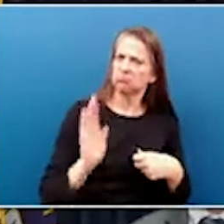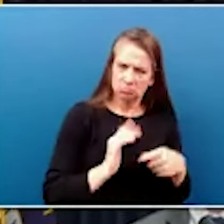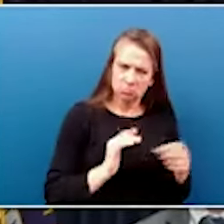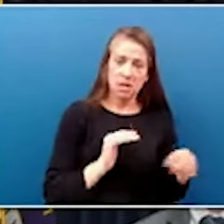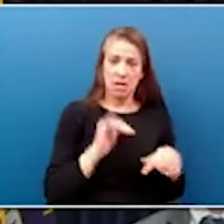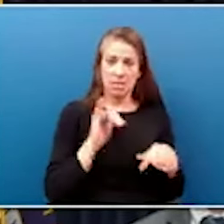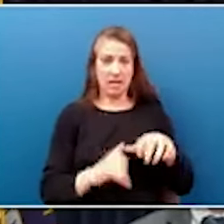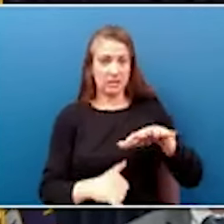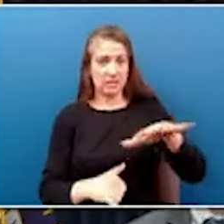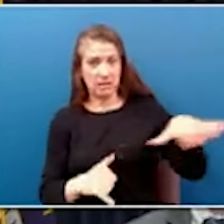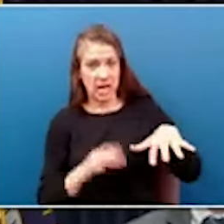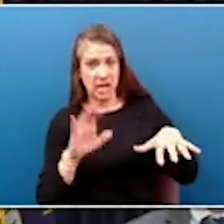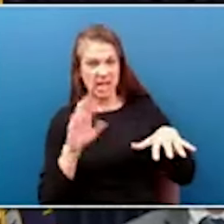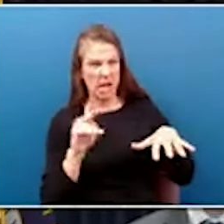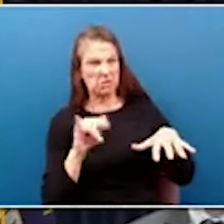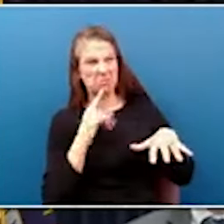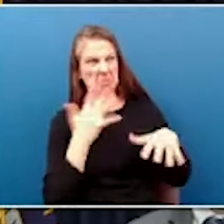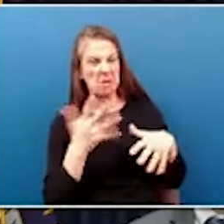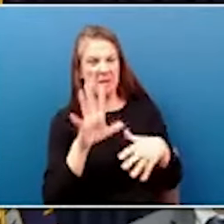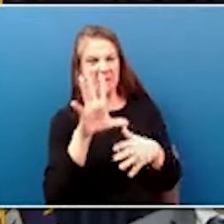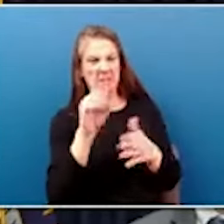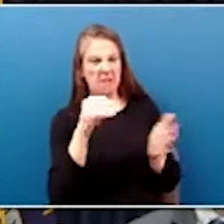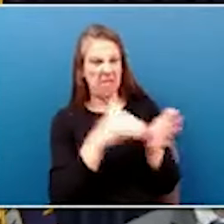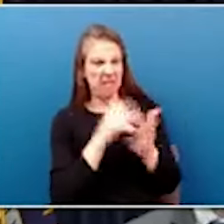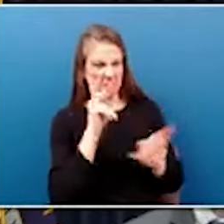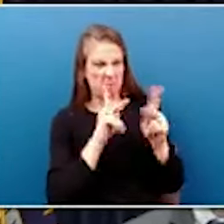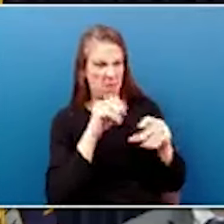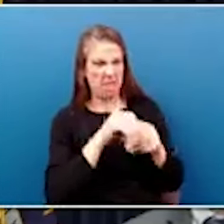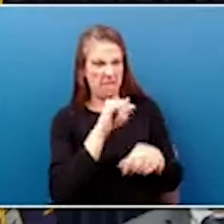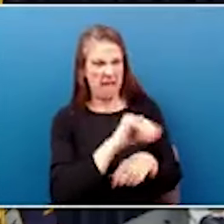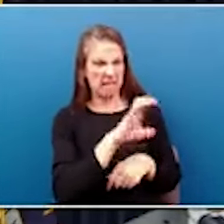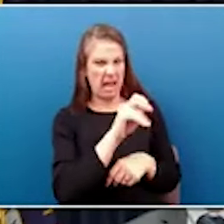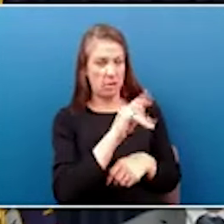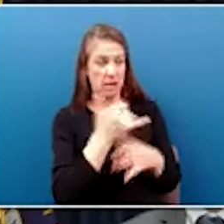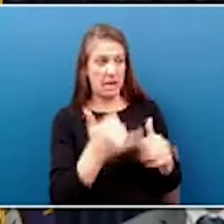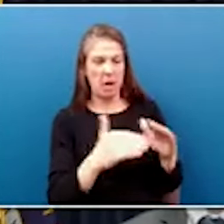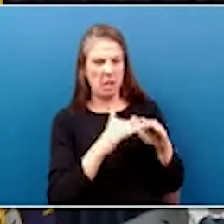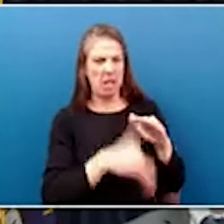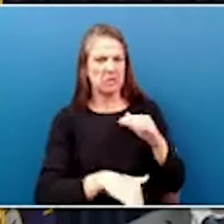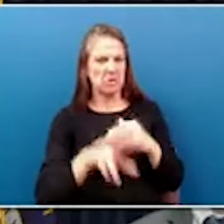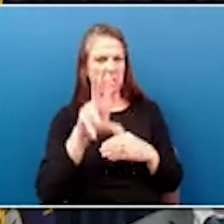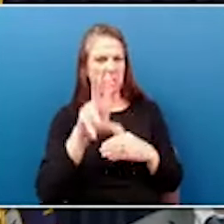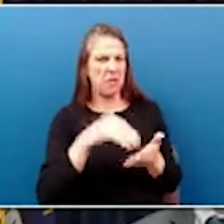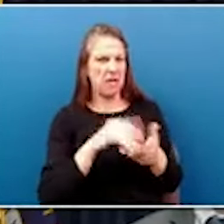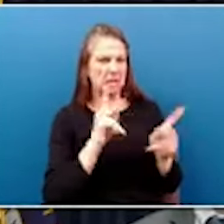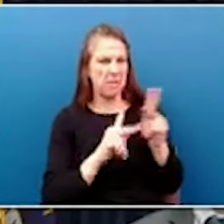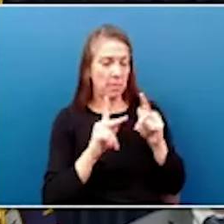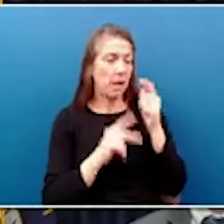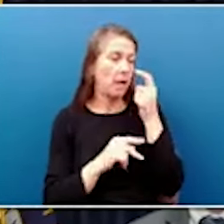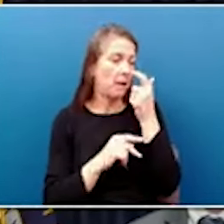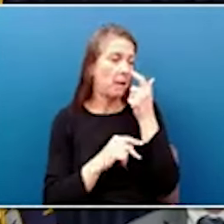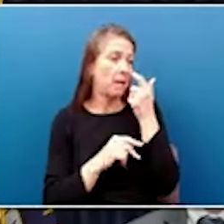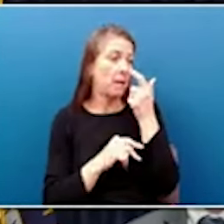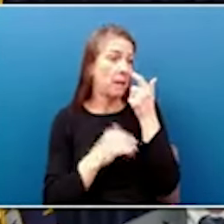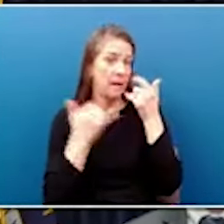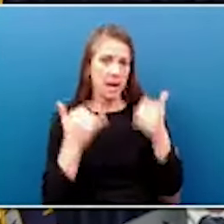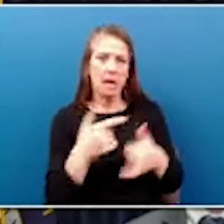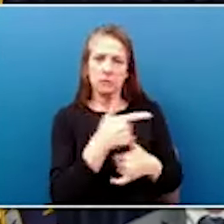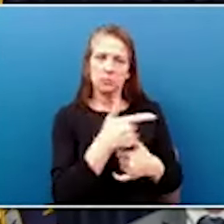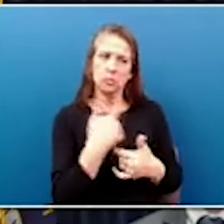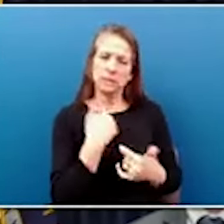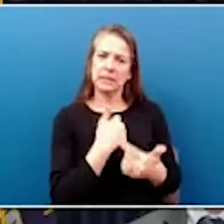of probably around 50,000 at one time that now has less than 30,000. This is an opportunity to restore hope.